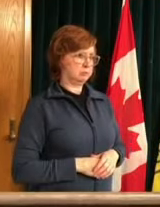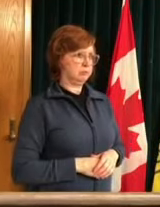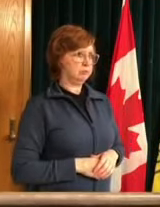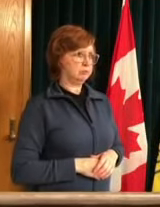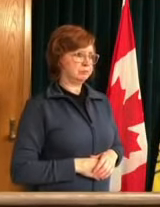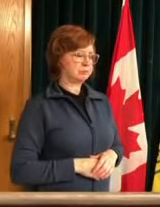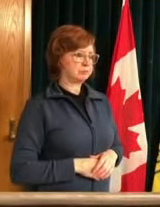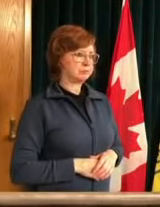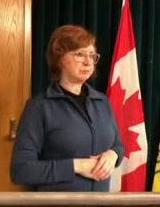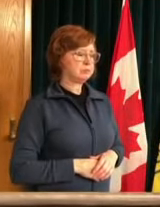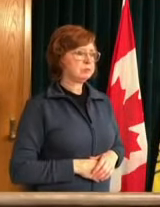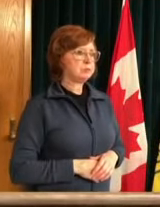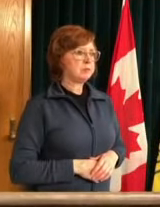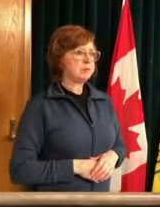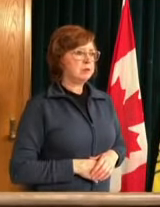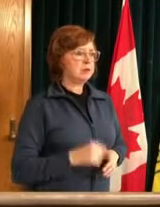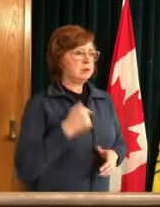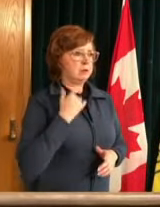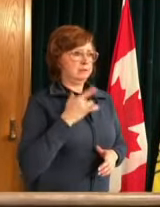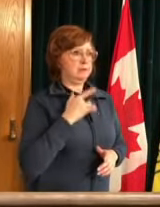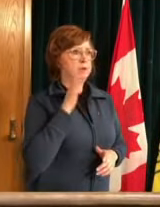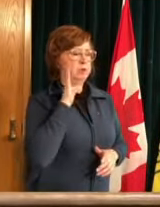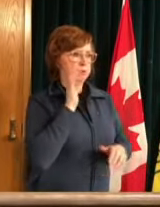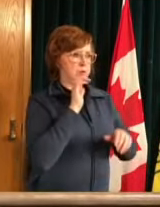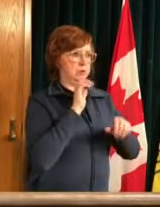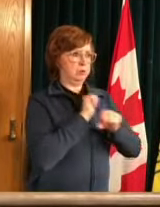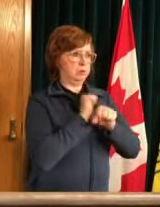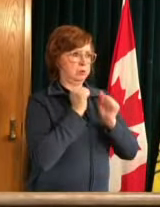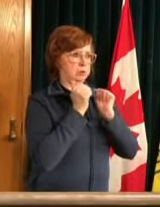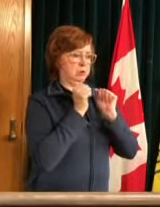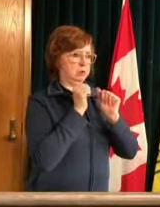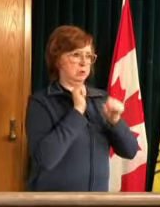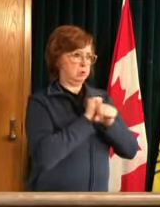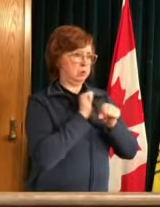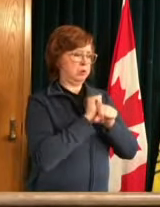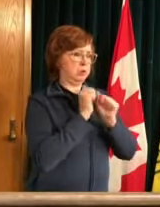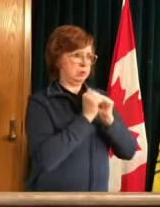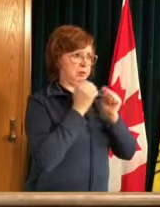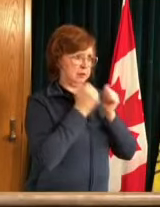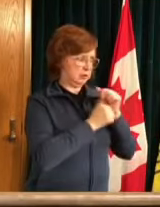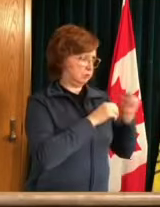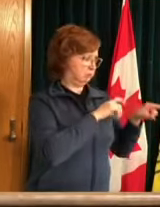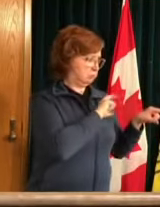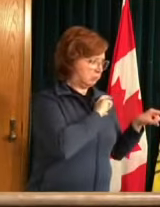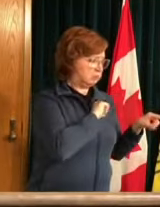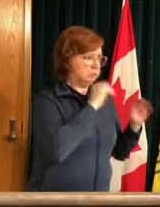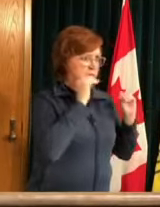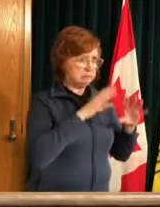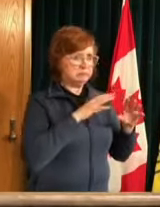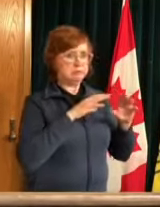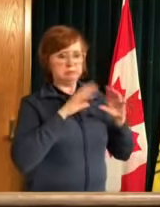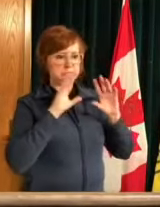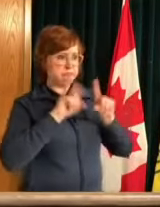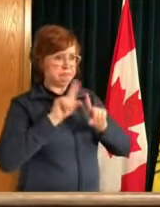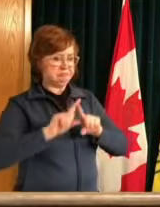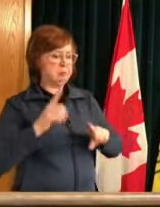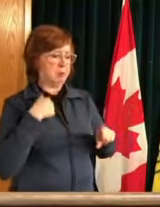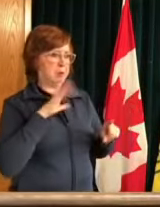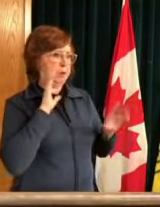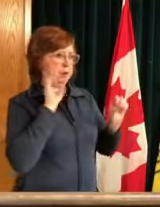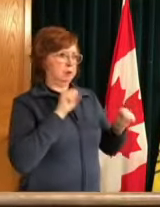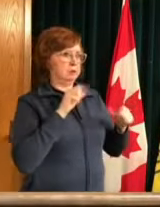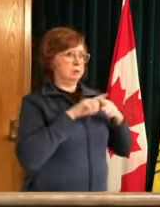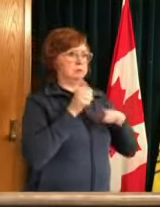to uh you know come to some some uh uh you know some agreement of uh identifying them quite quickly that